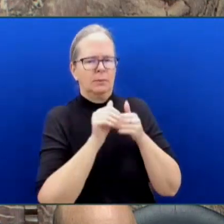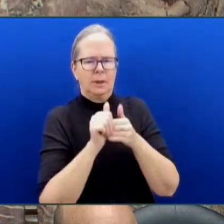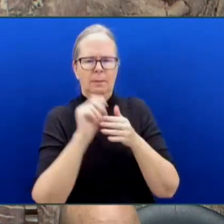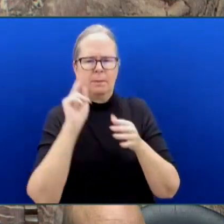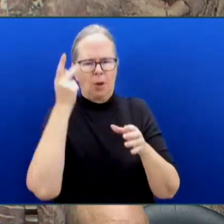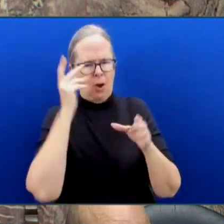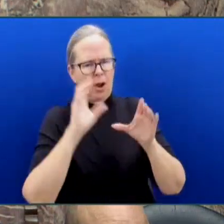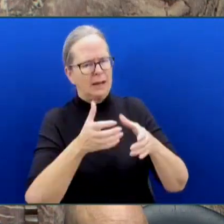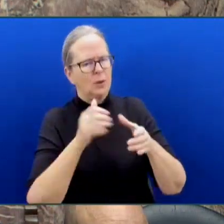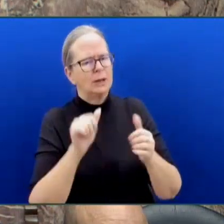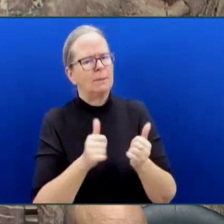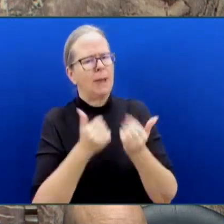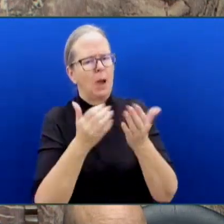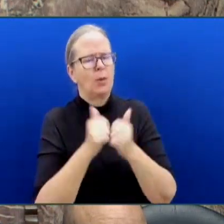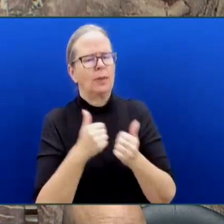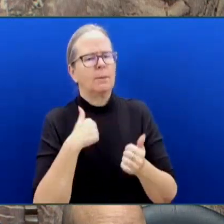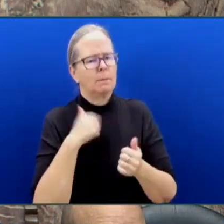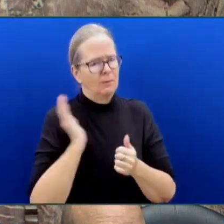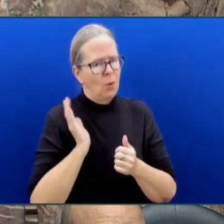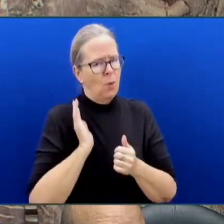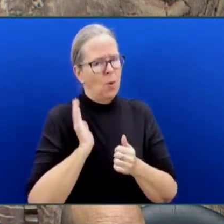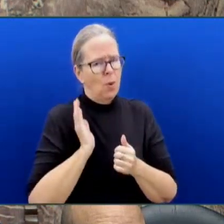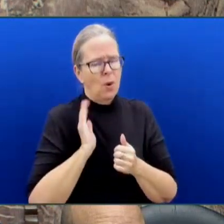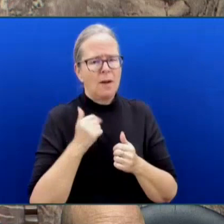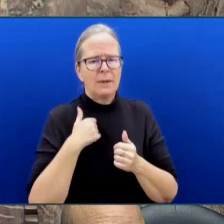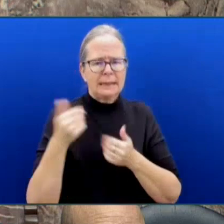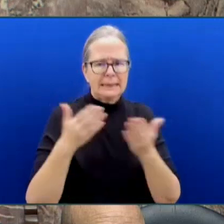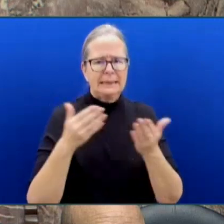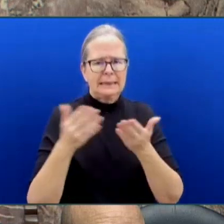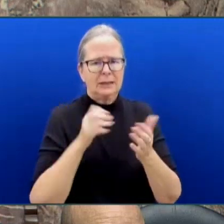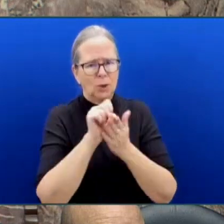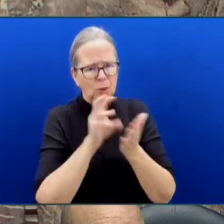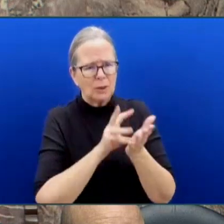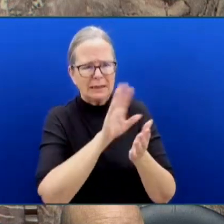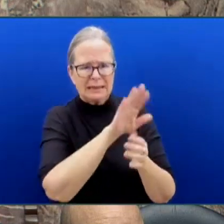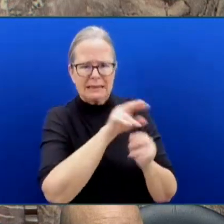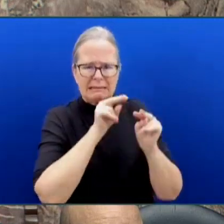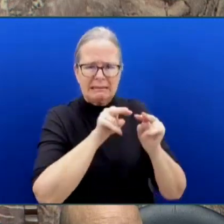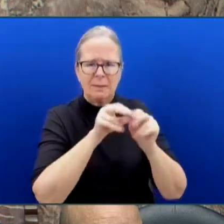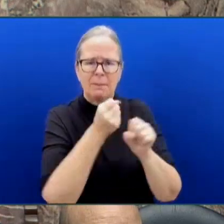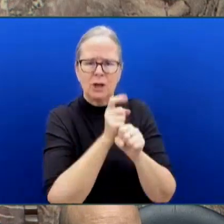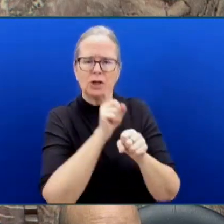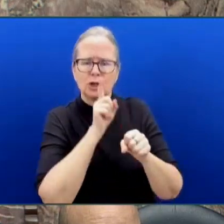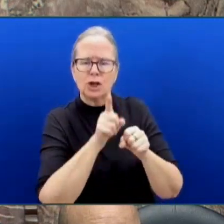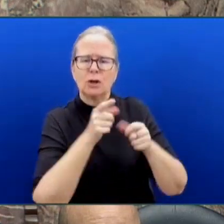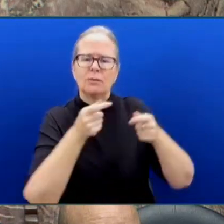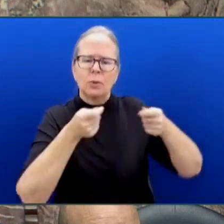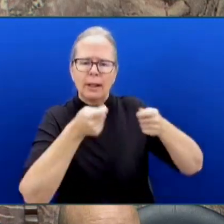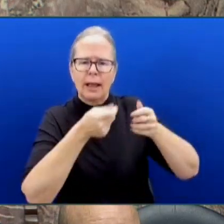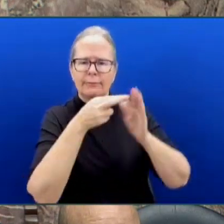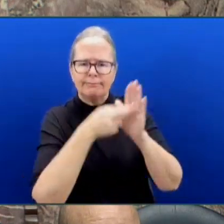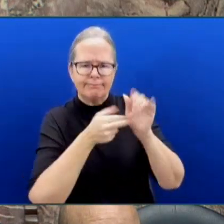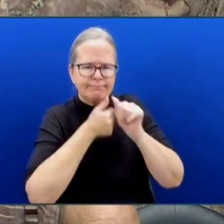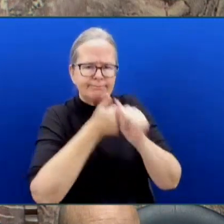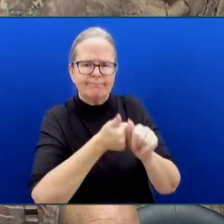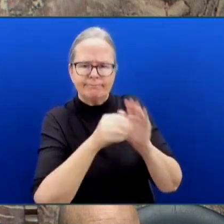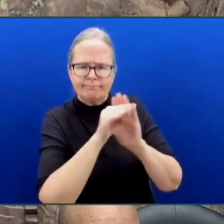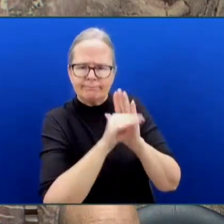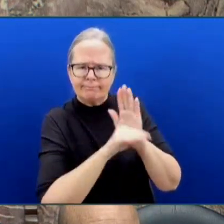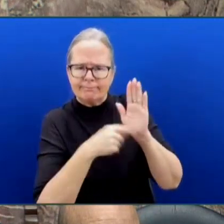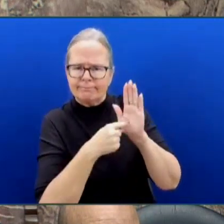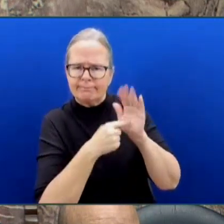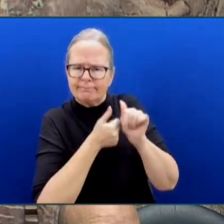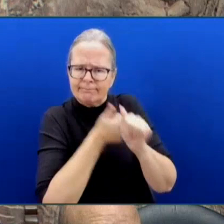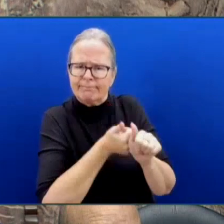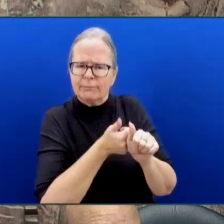past, the regulation of social workers in British Columbia. I'd say that there is a broad engagement going on and is going on right